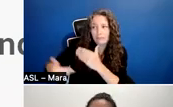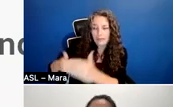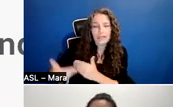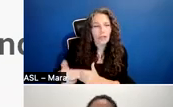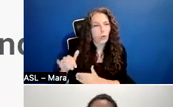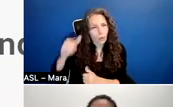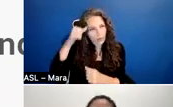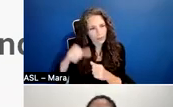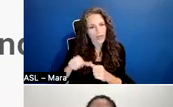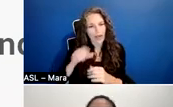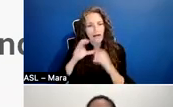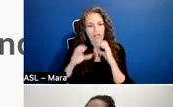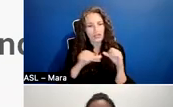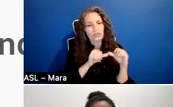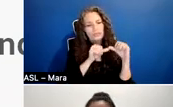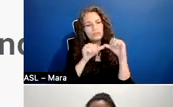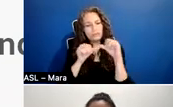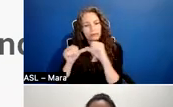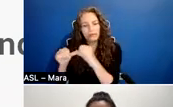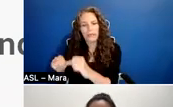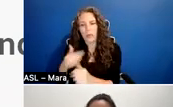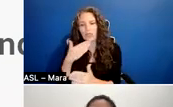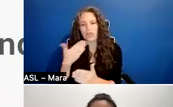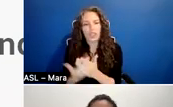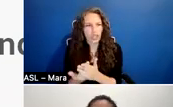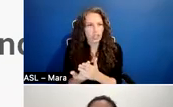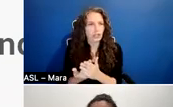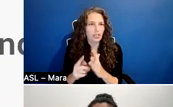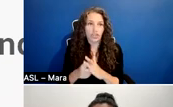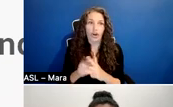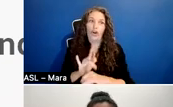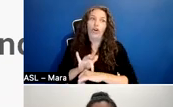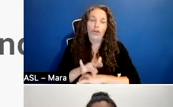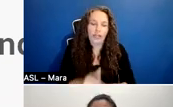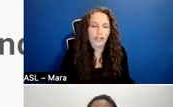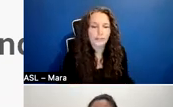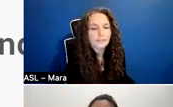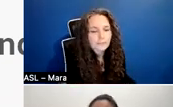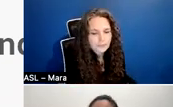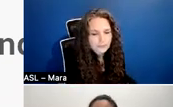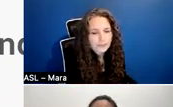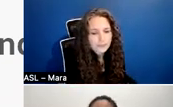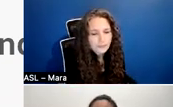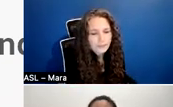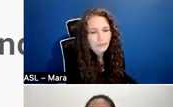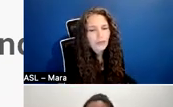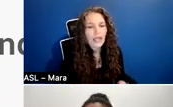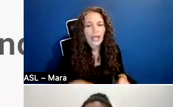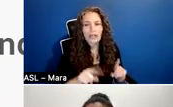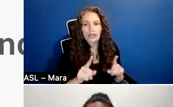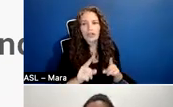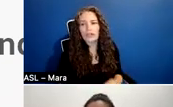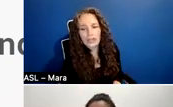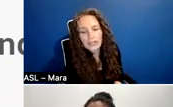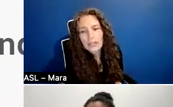keep having with your participants. So it's always good to start this, um, early. You may also find that through this process, the people that you initially